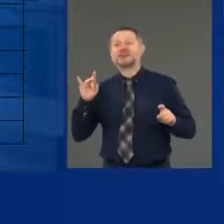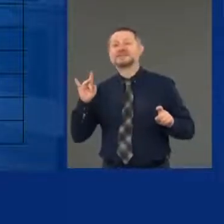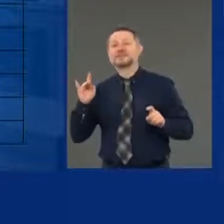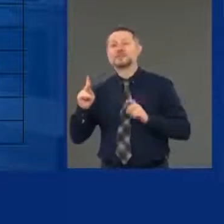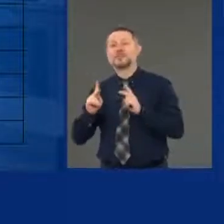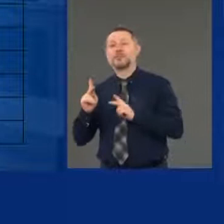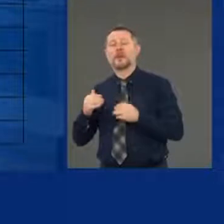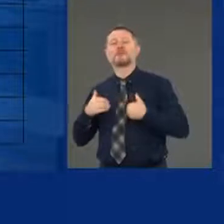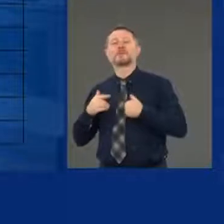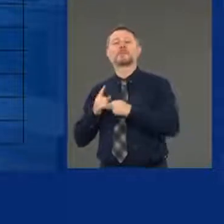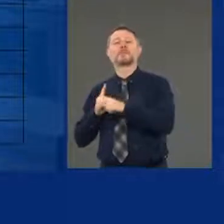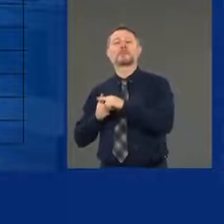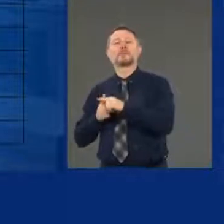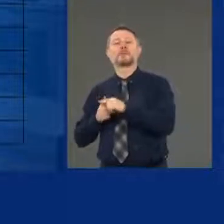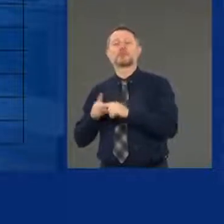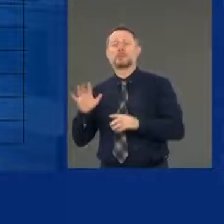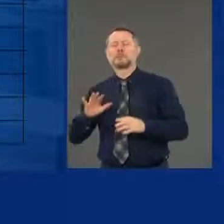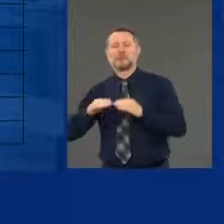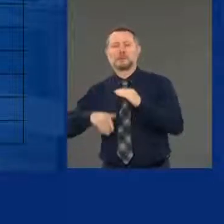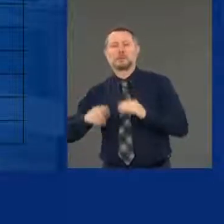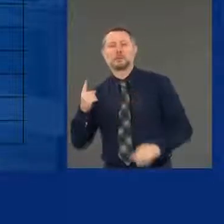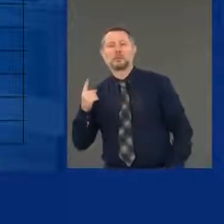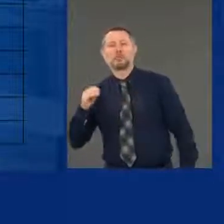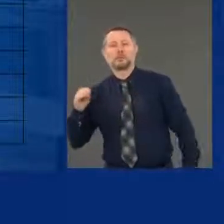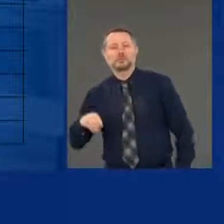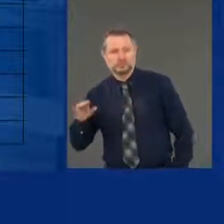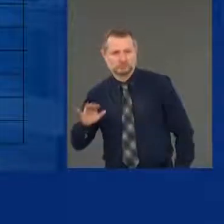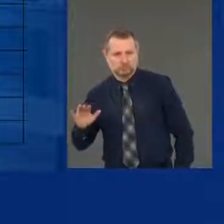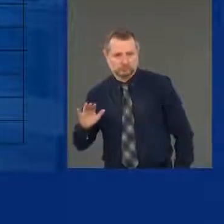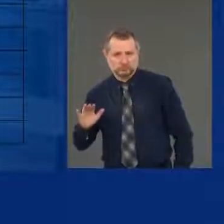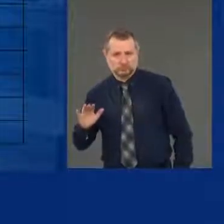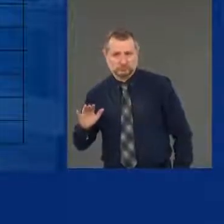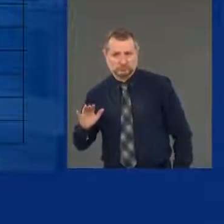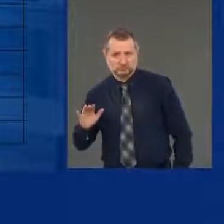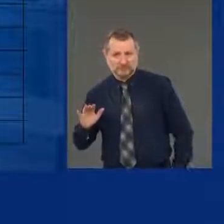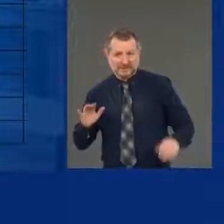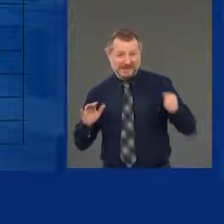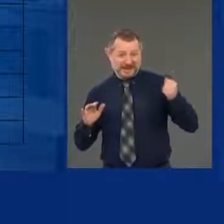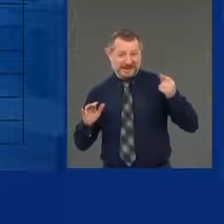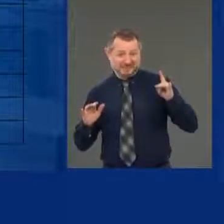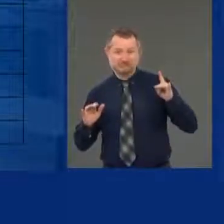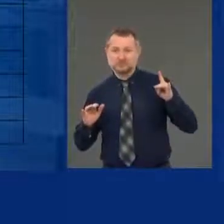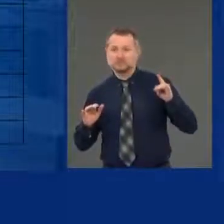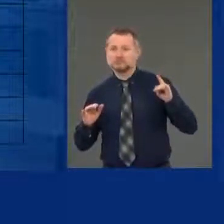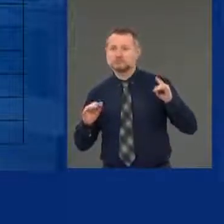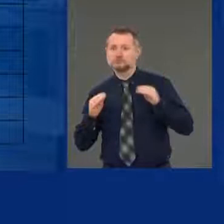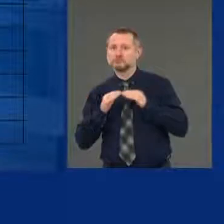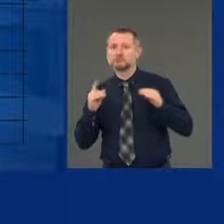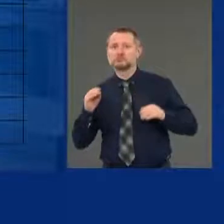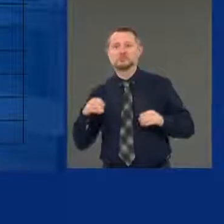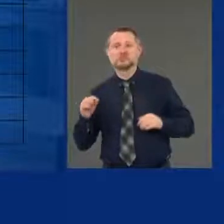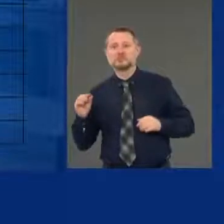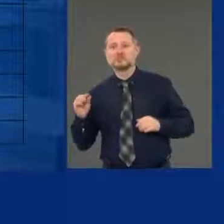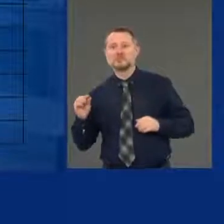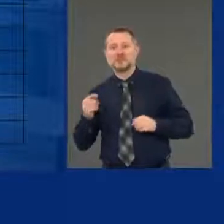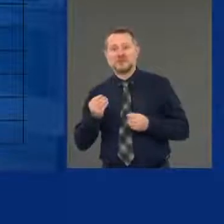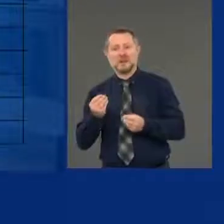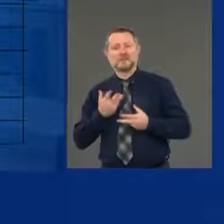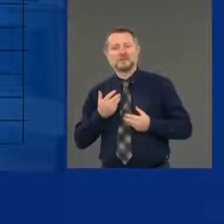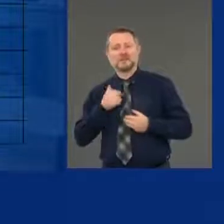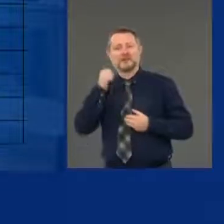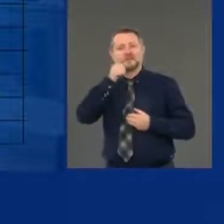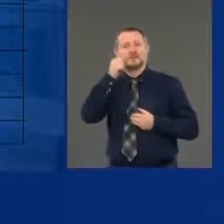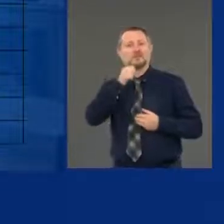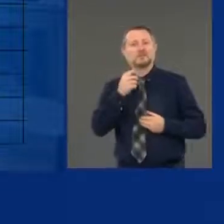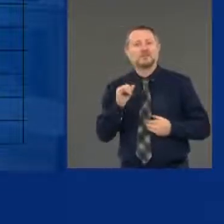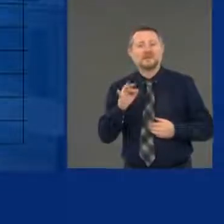% is roughly what the 18 is. This will tell you, on a day-to-day basis, if you